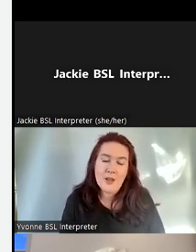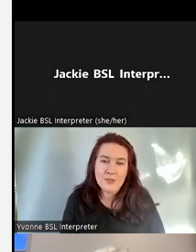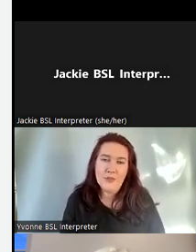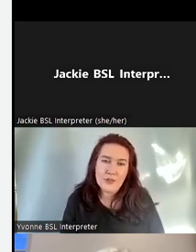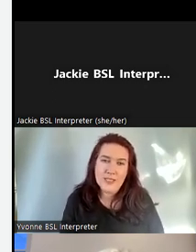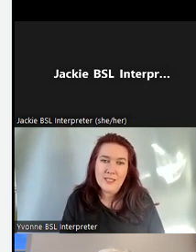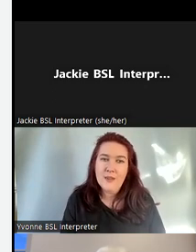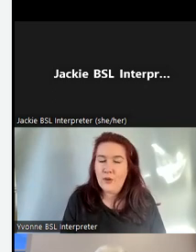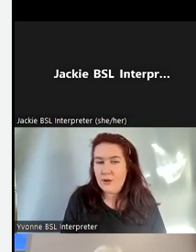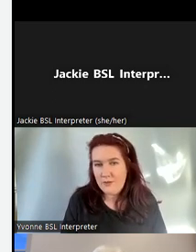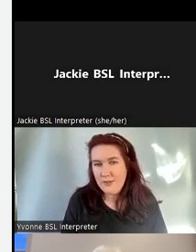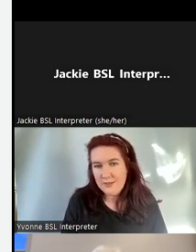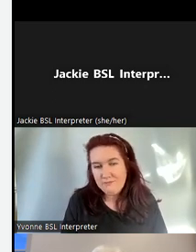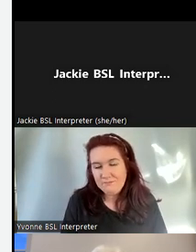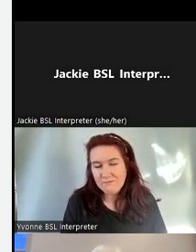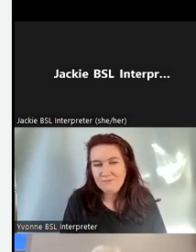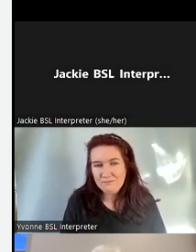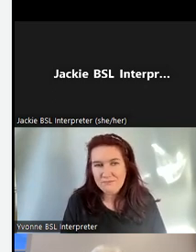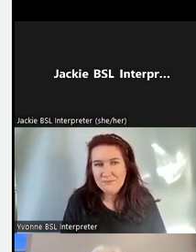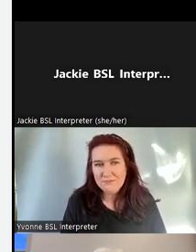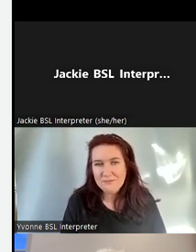little bit helps the fundries for our funds